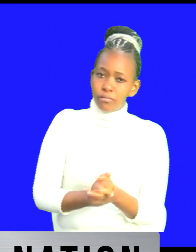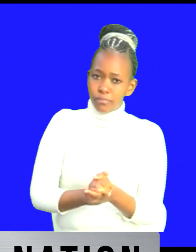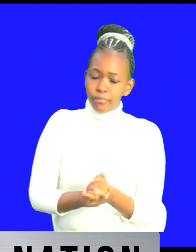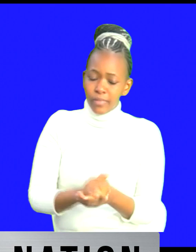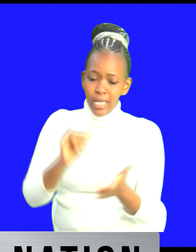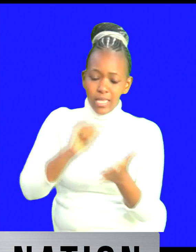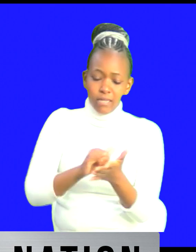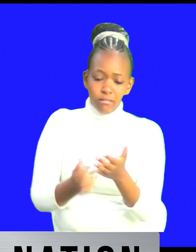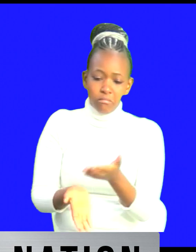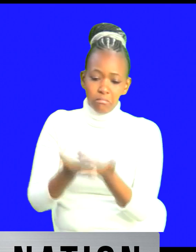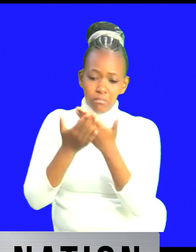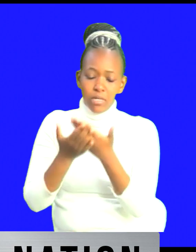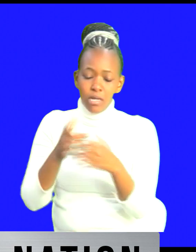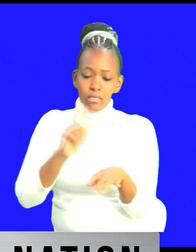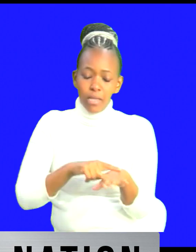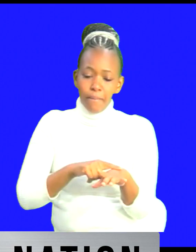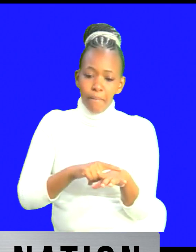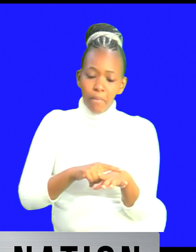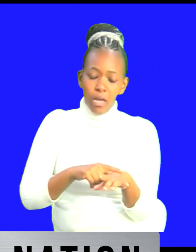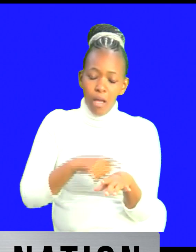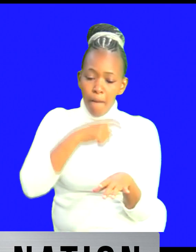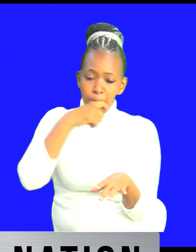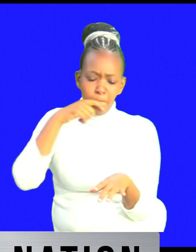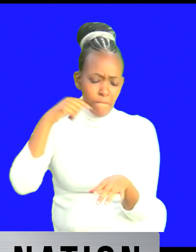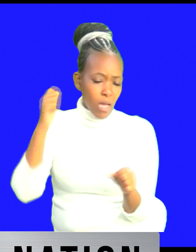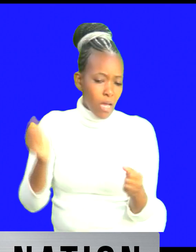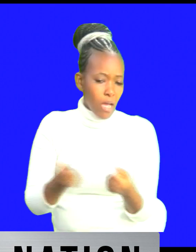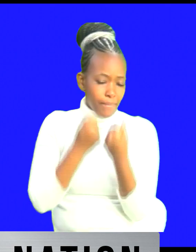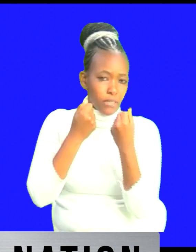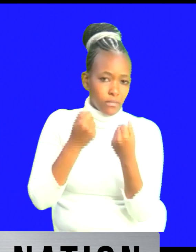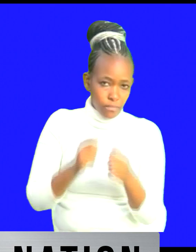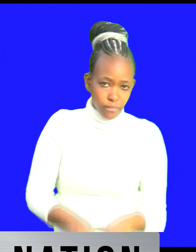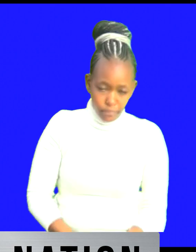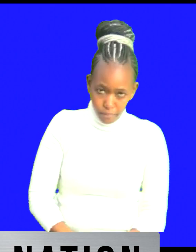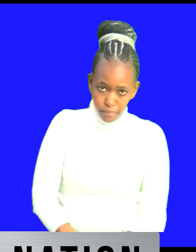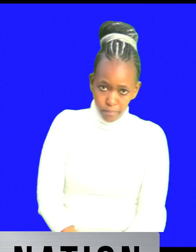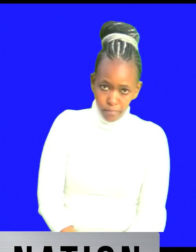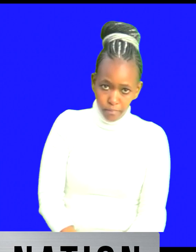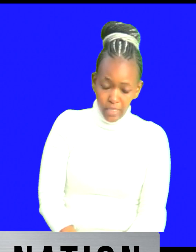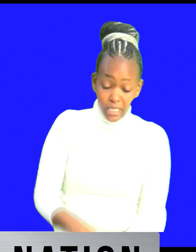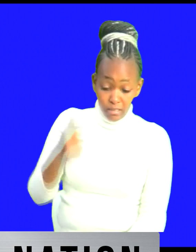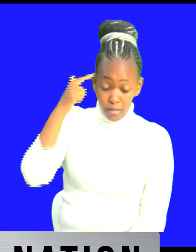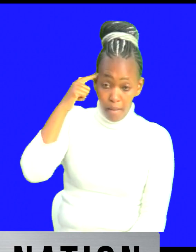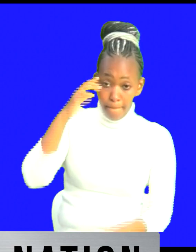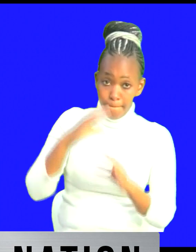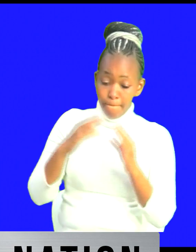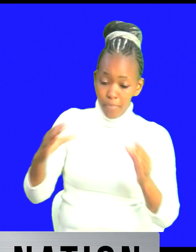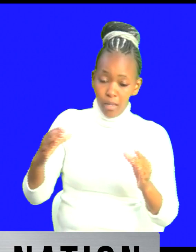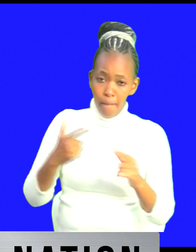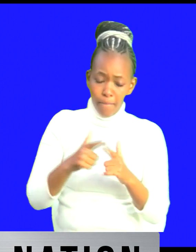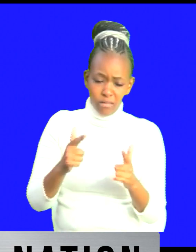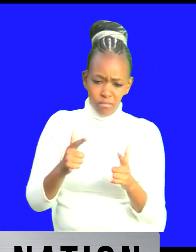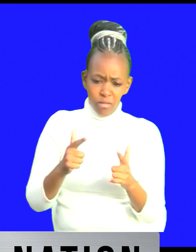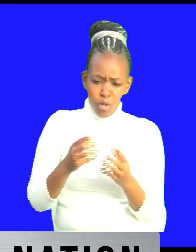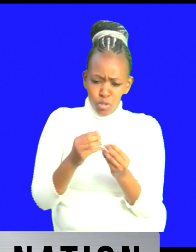come in handy when such things happen and i think it as much as it is a big thing i think it will be